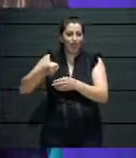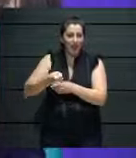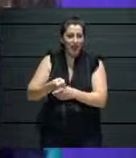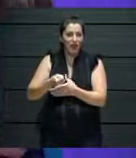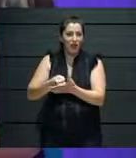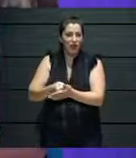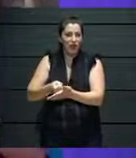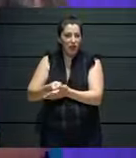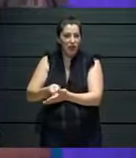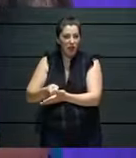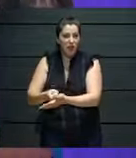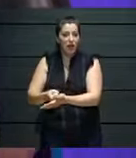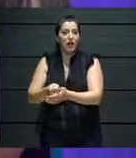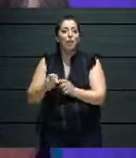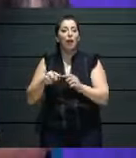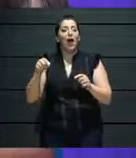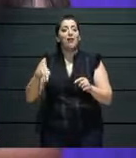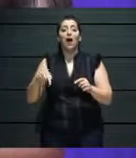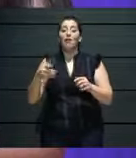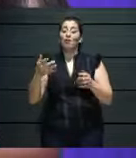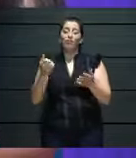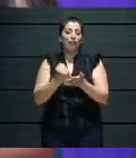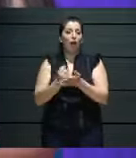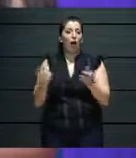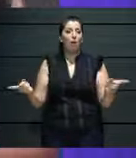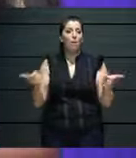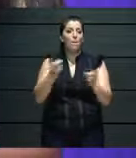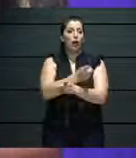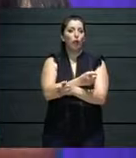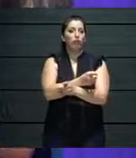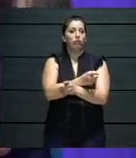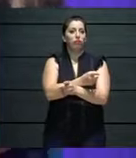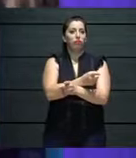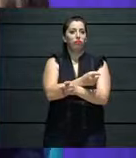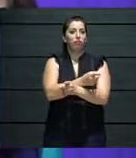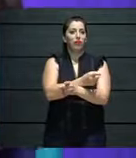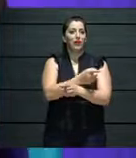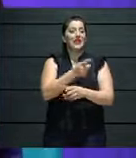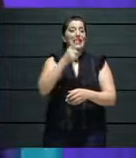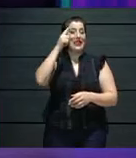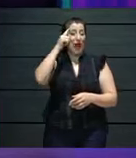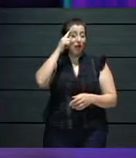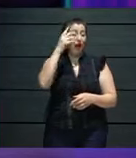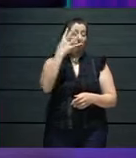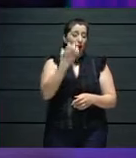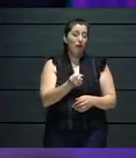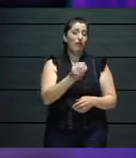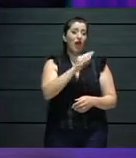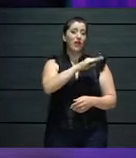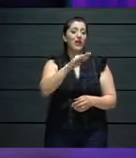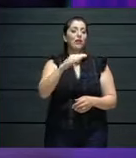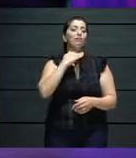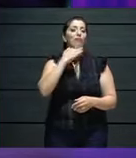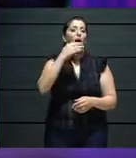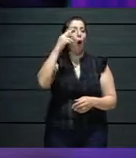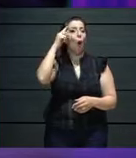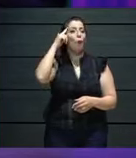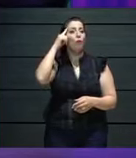need to defend the live element. But what's your take on that? I know it has been quite a debate